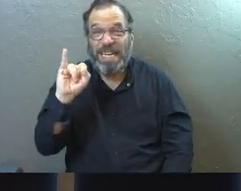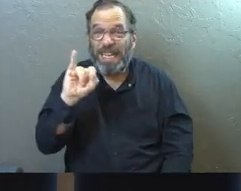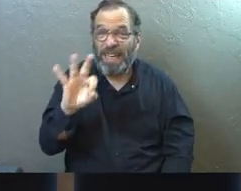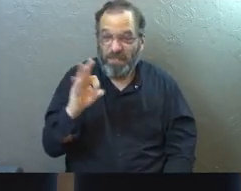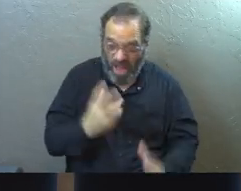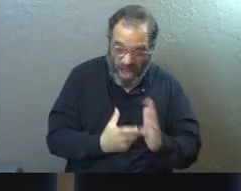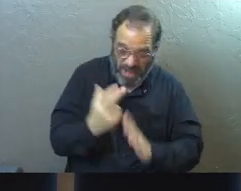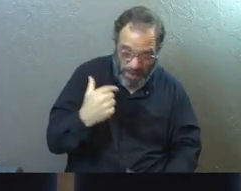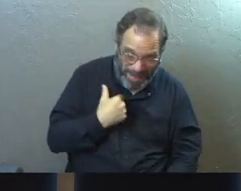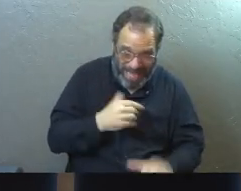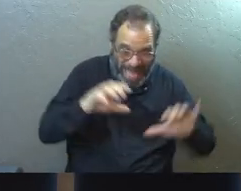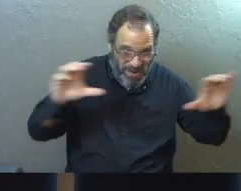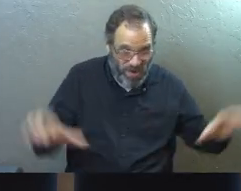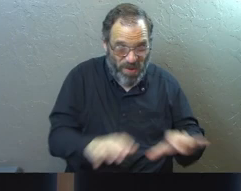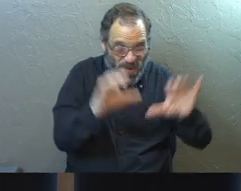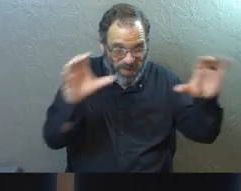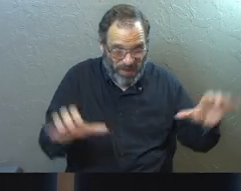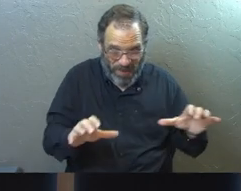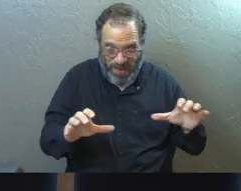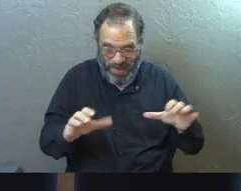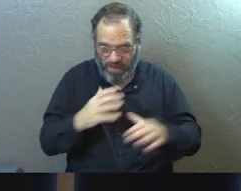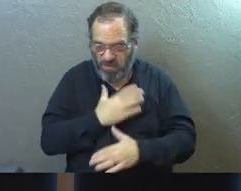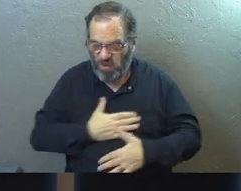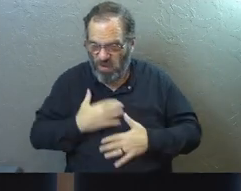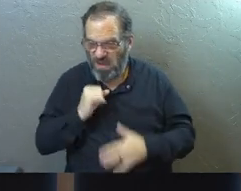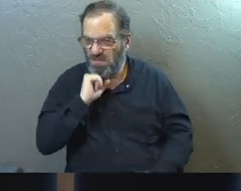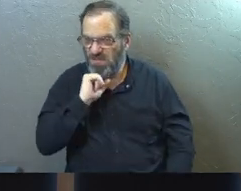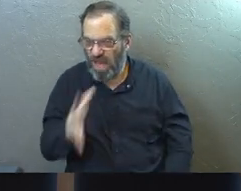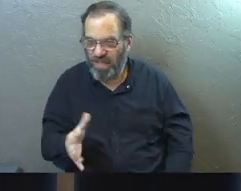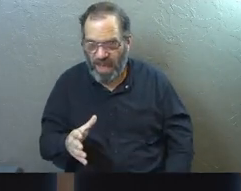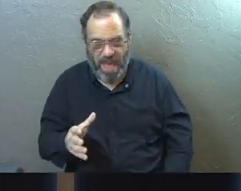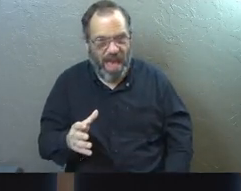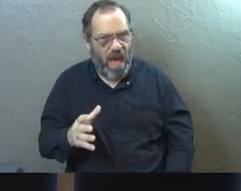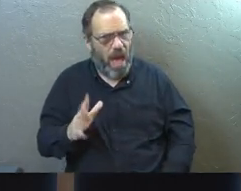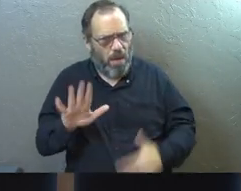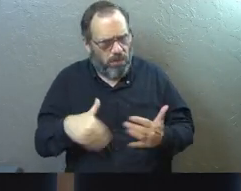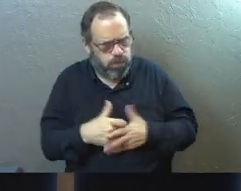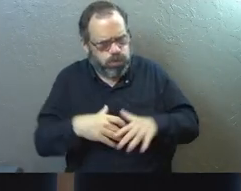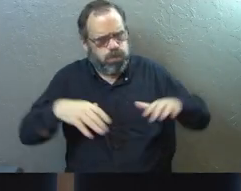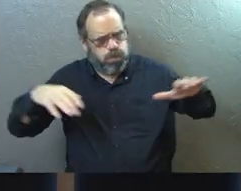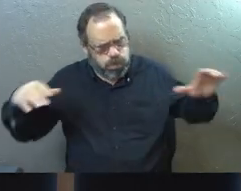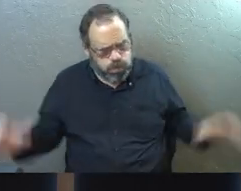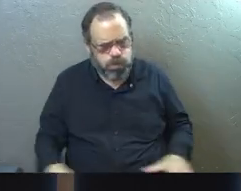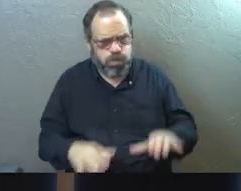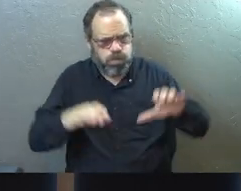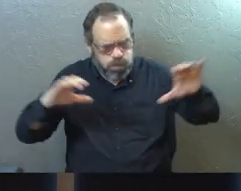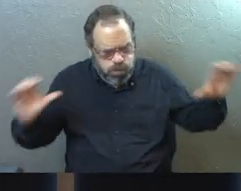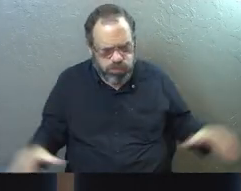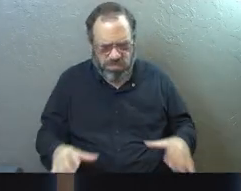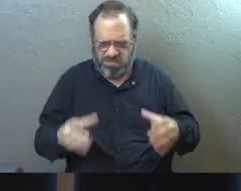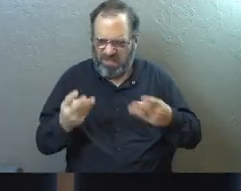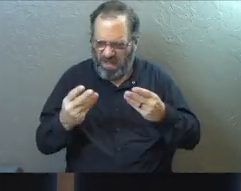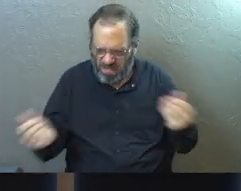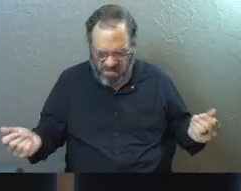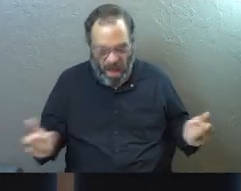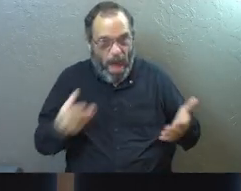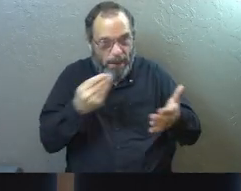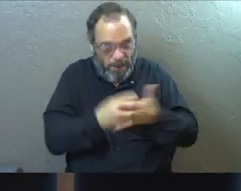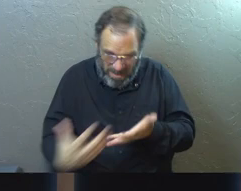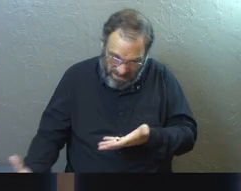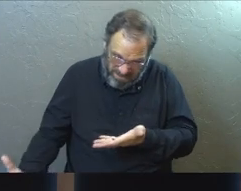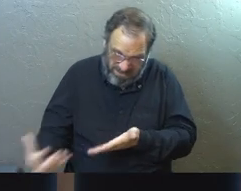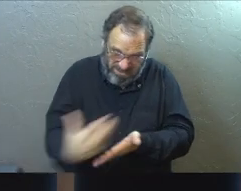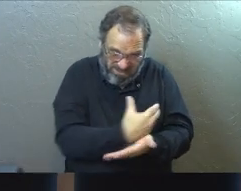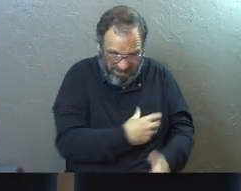honest, it's like I do this, and then there's nothing to enjoy about it. It's like I'm pouring all of this into pockets with holes, and it's gone just the